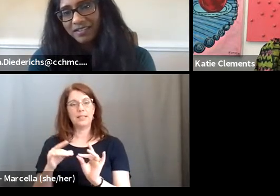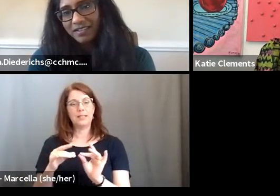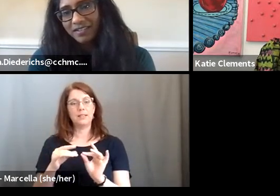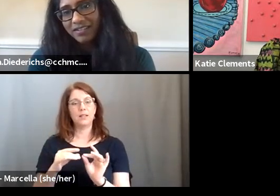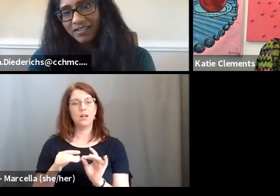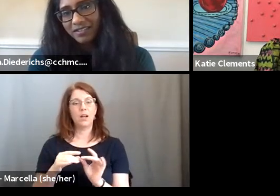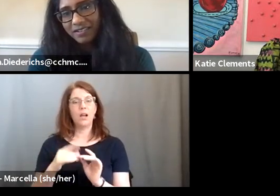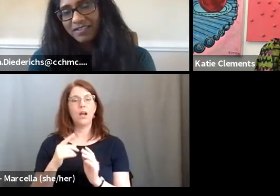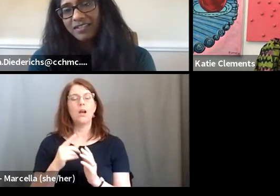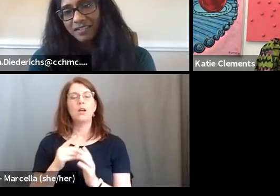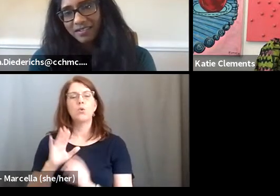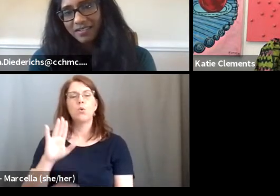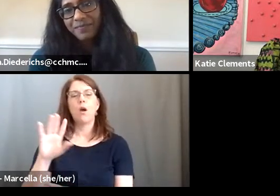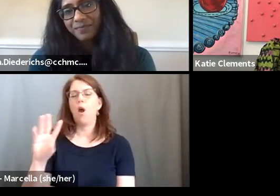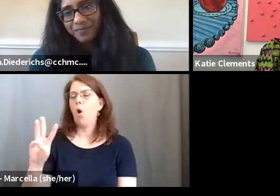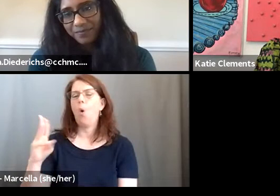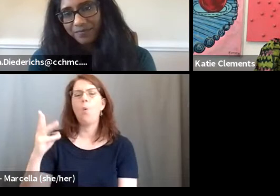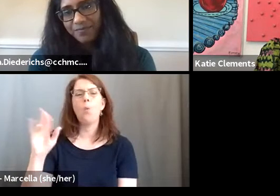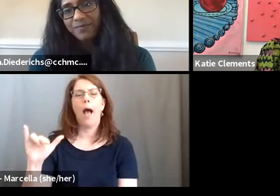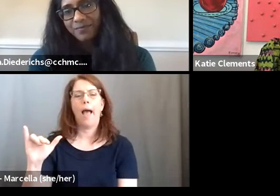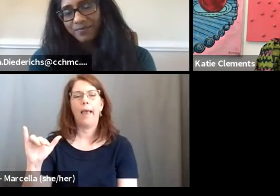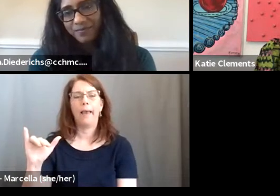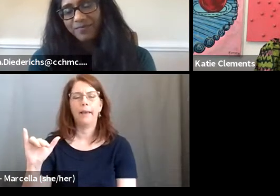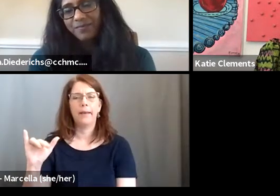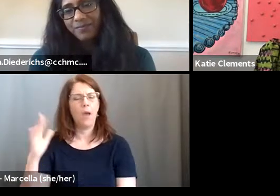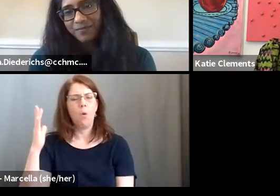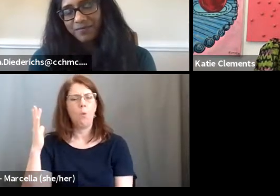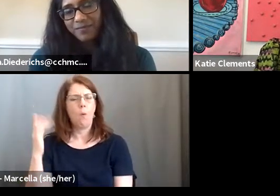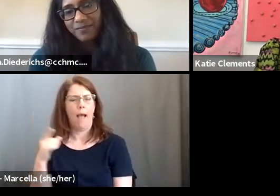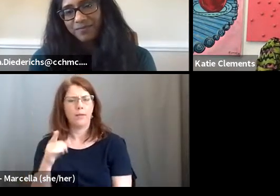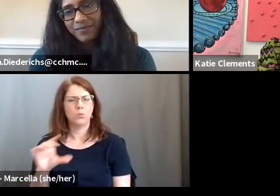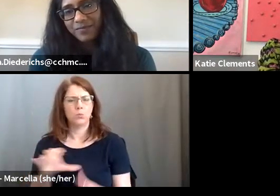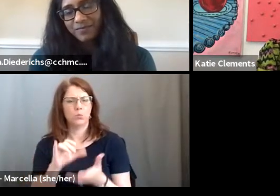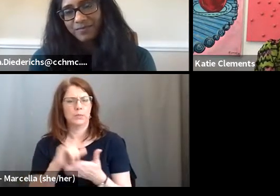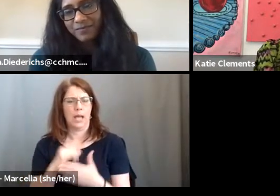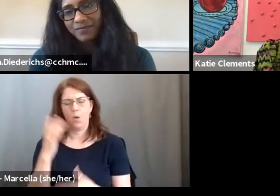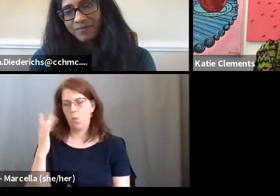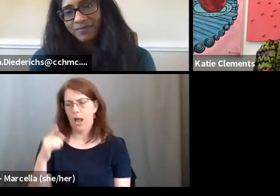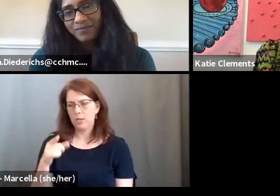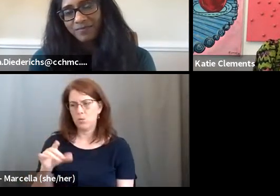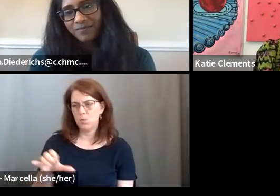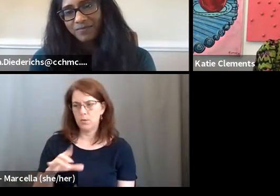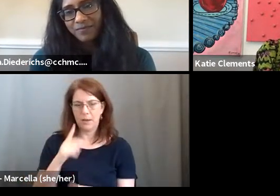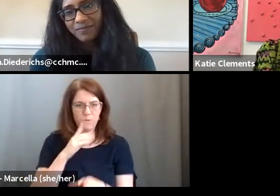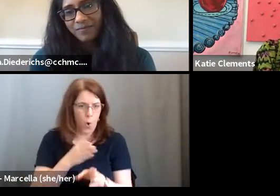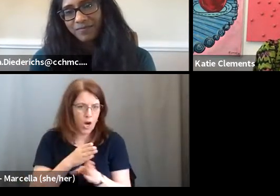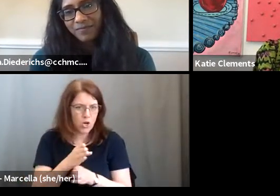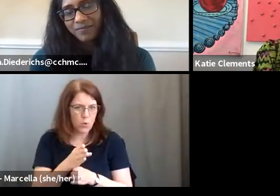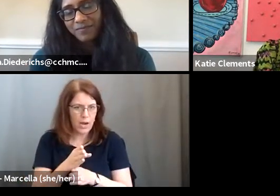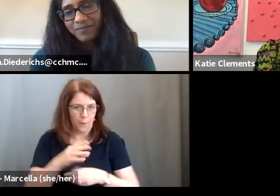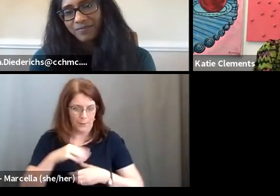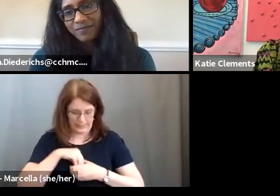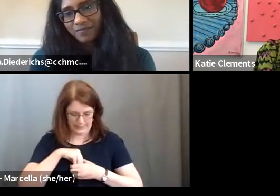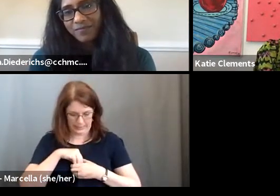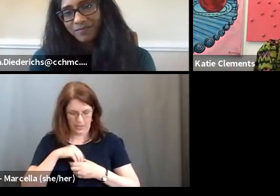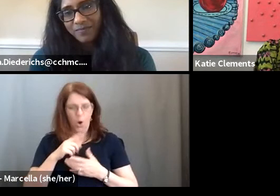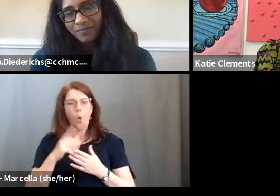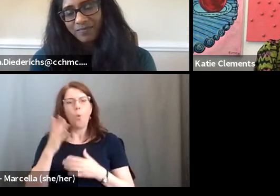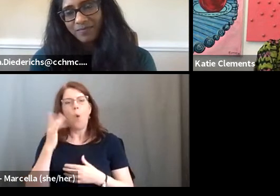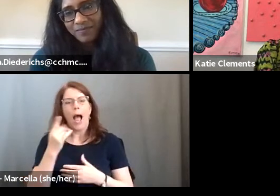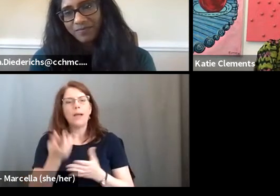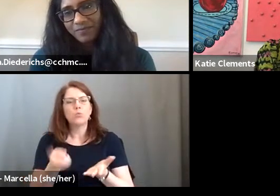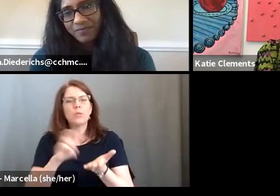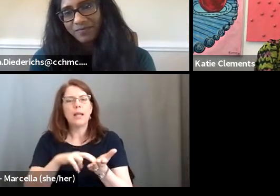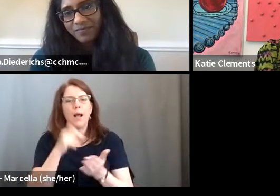what, what's your why, you know? So what, and it's, and it can go beyond from a career standpoint, what, what is really getting you up in the morning?